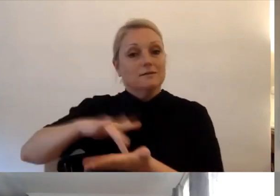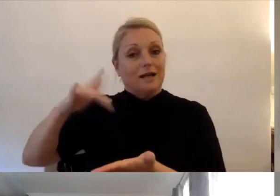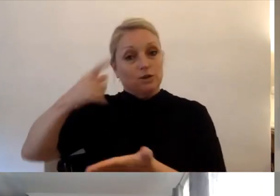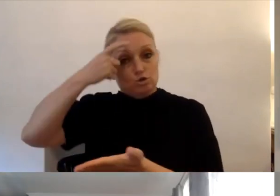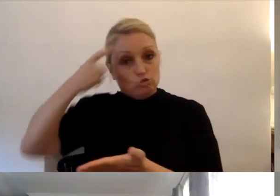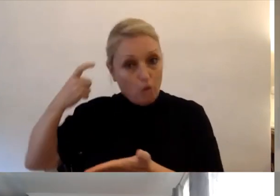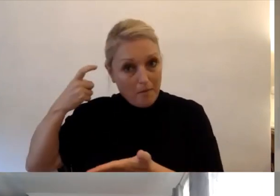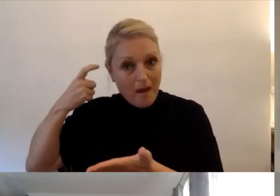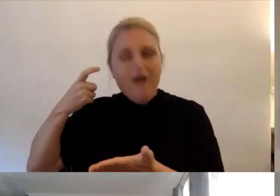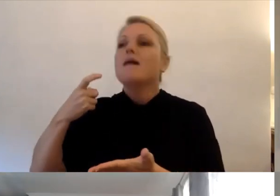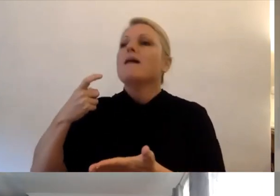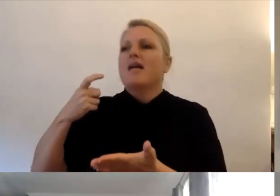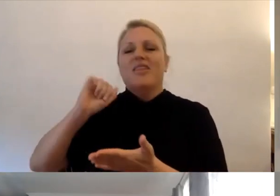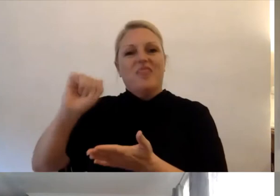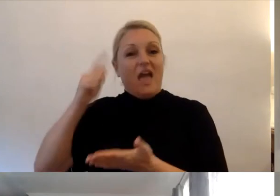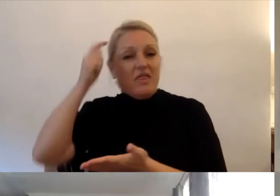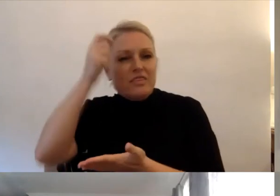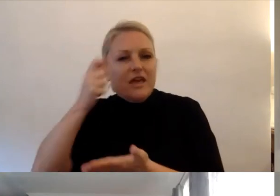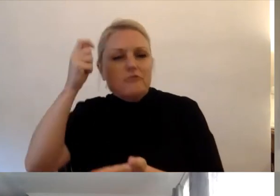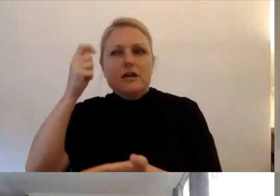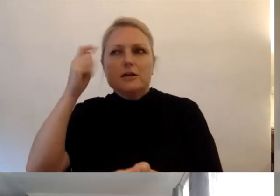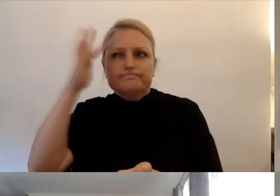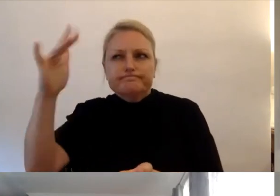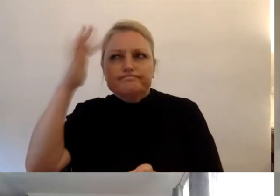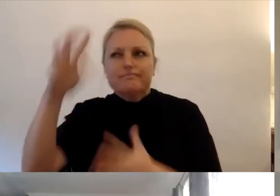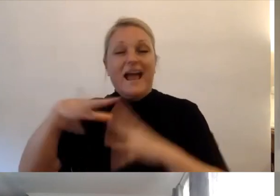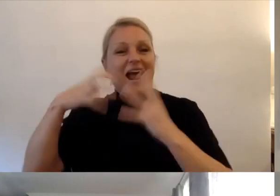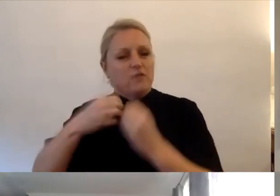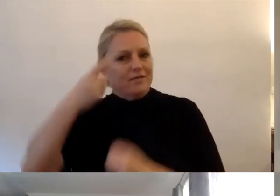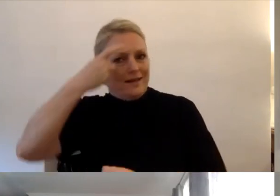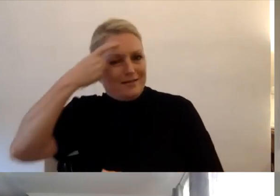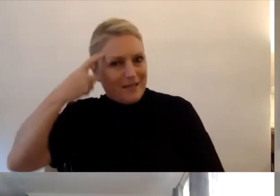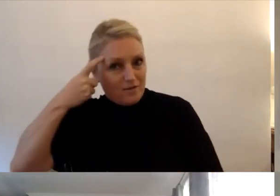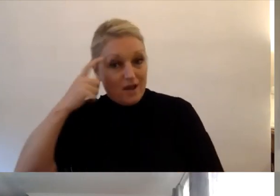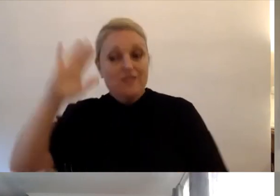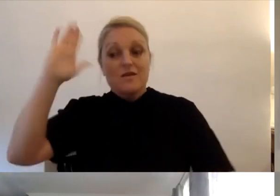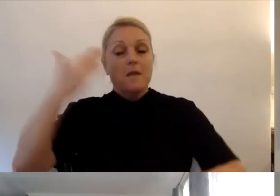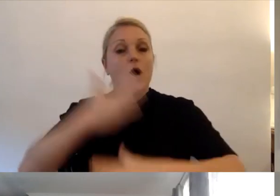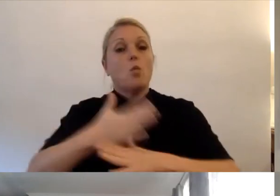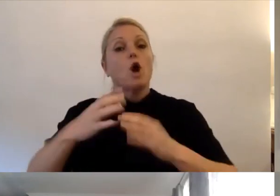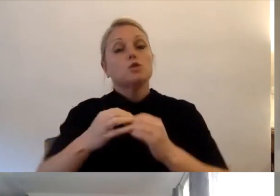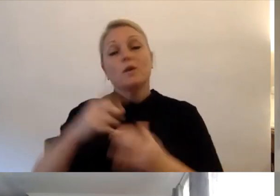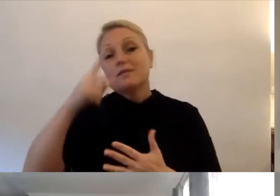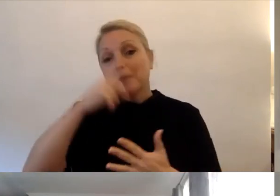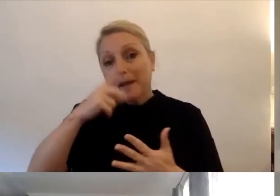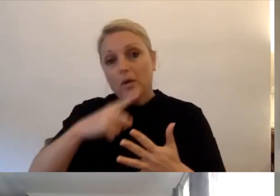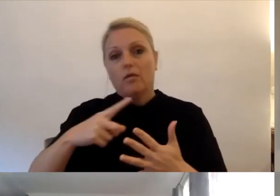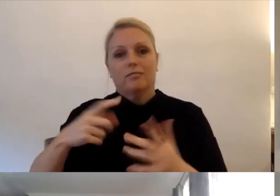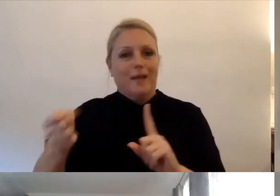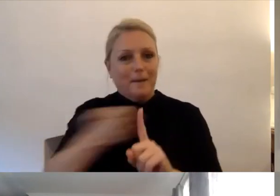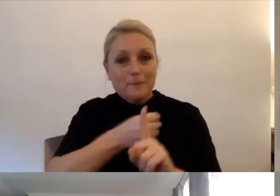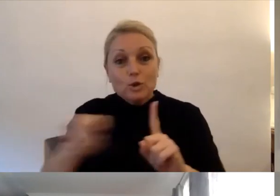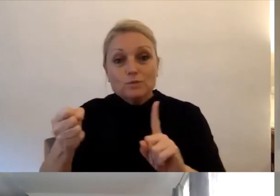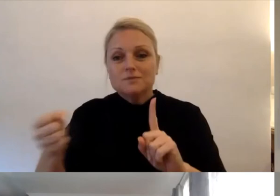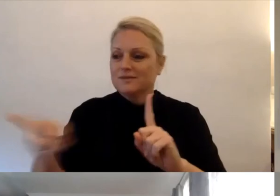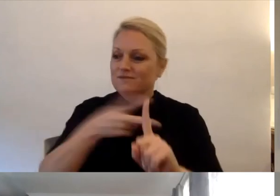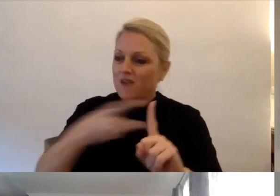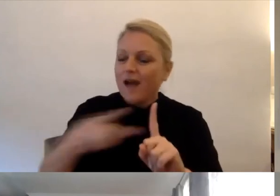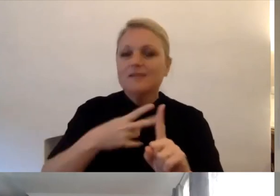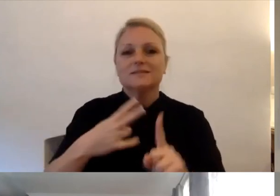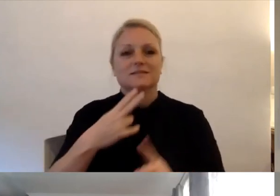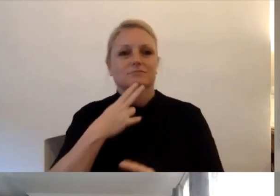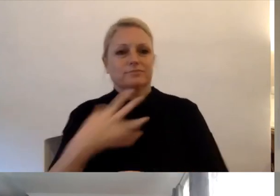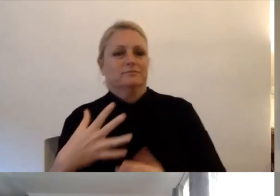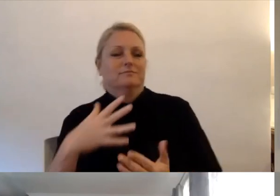who have experienced violence, abuse, neglect and exploitation. And they all have